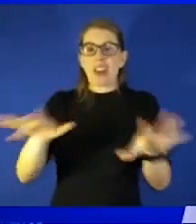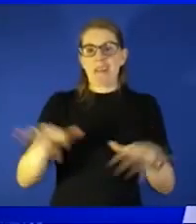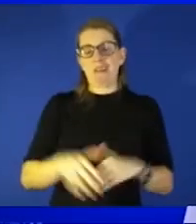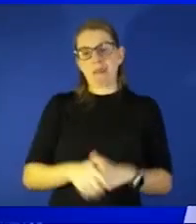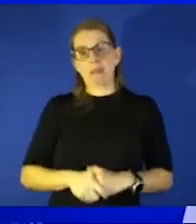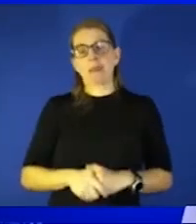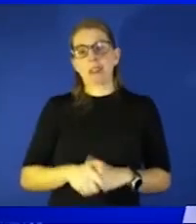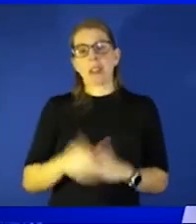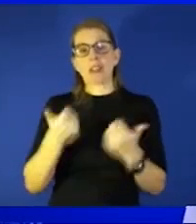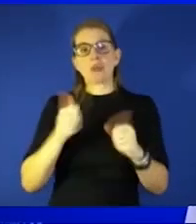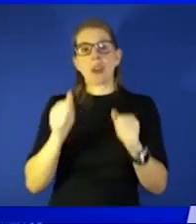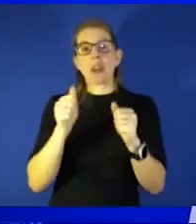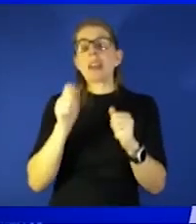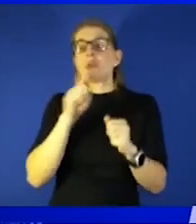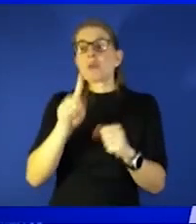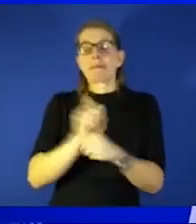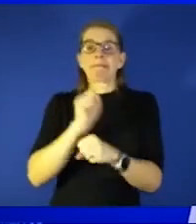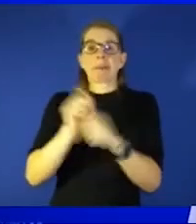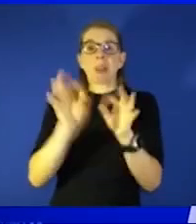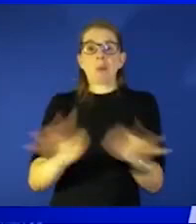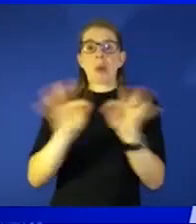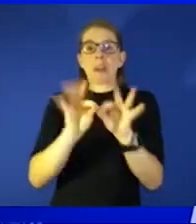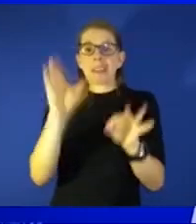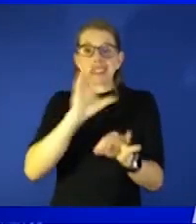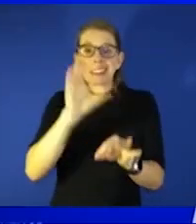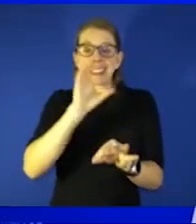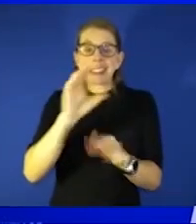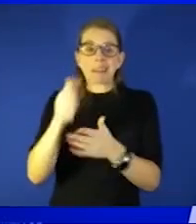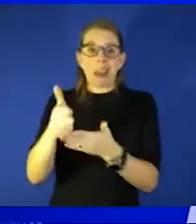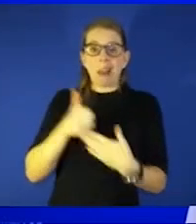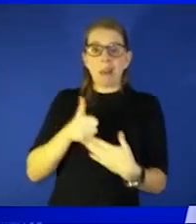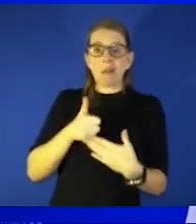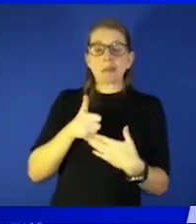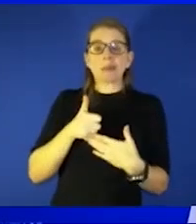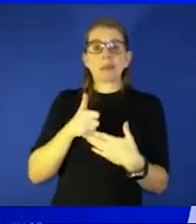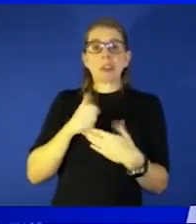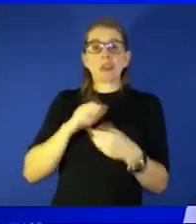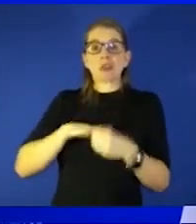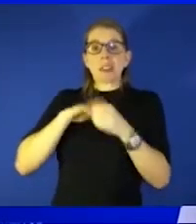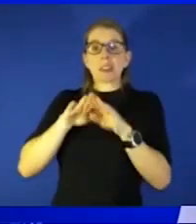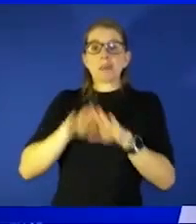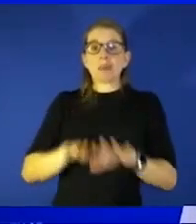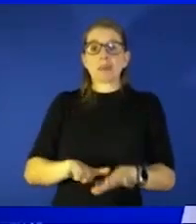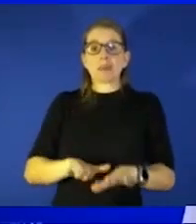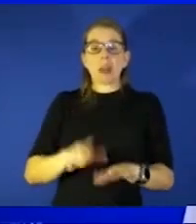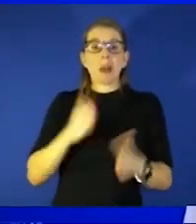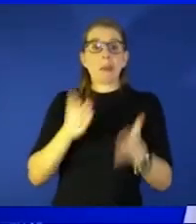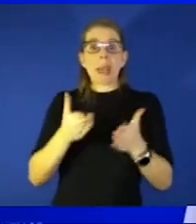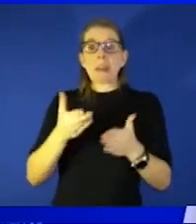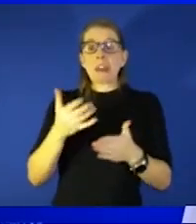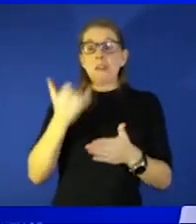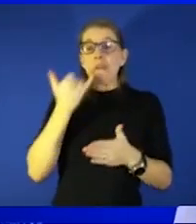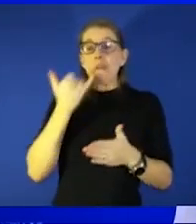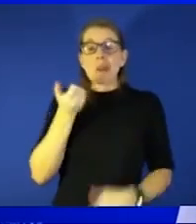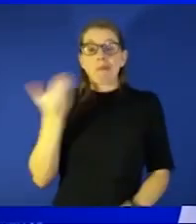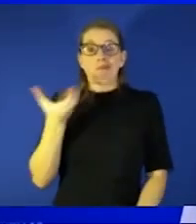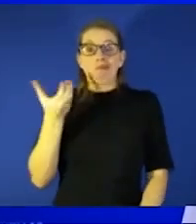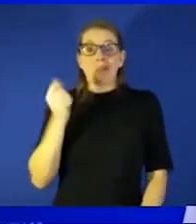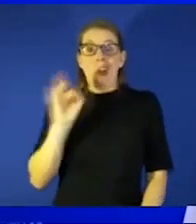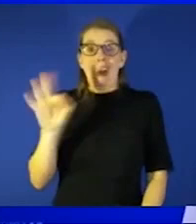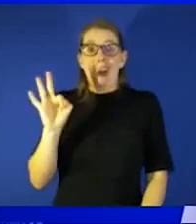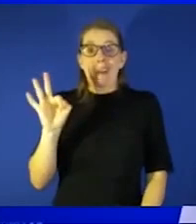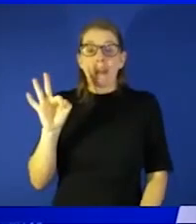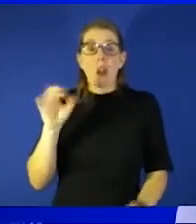seek out those things that help your quality of life maybe it's just turning off the phone for a little bit maybe it's going to pray getting